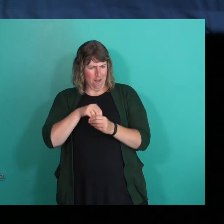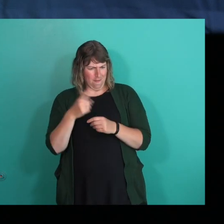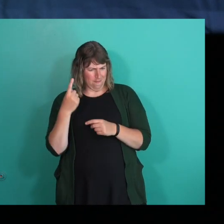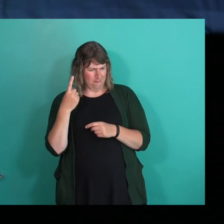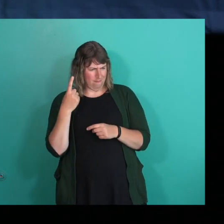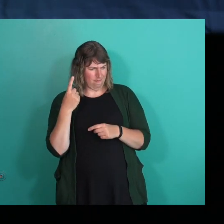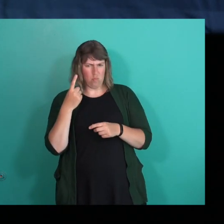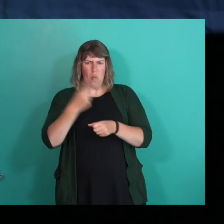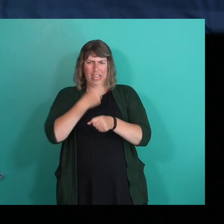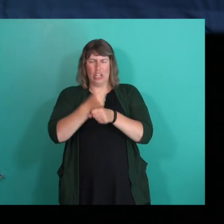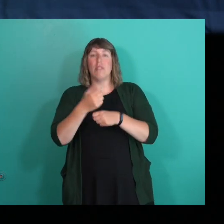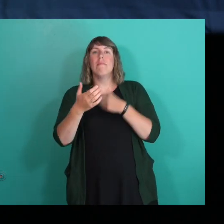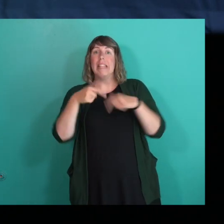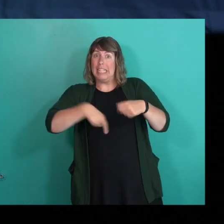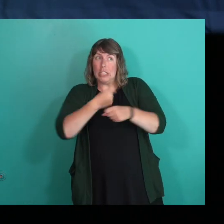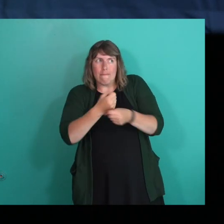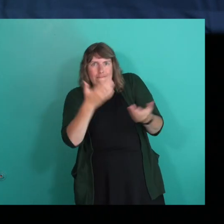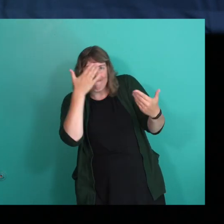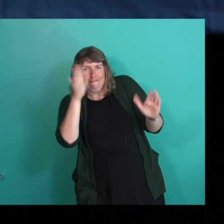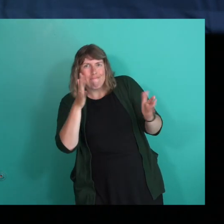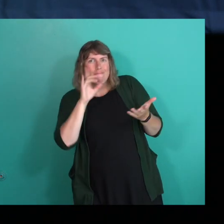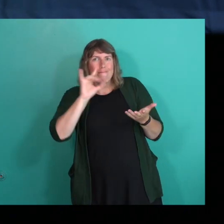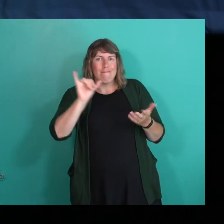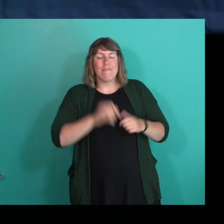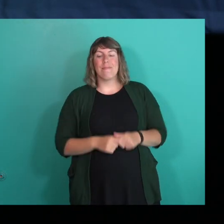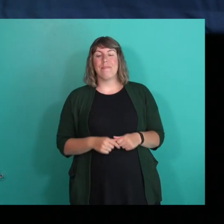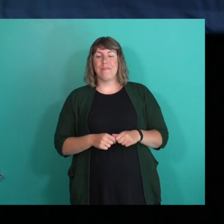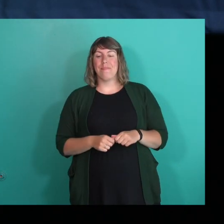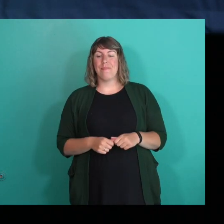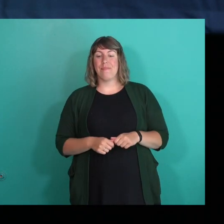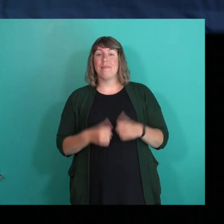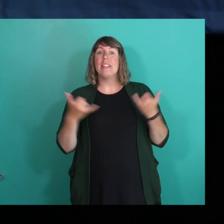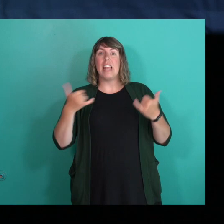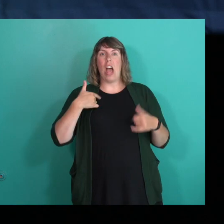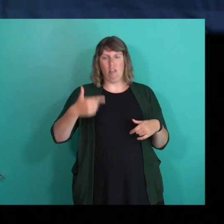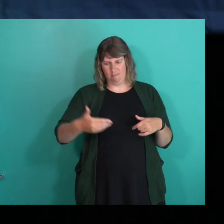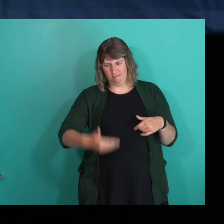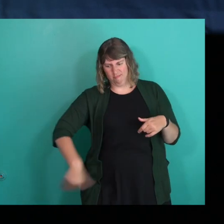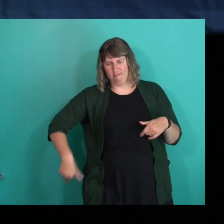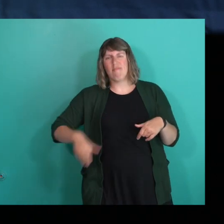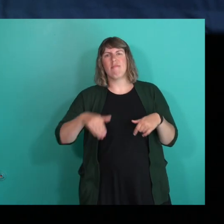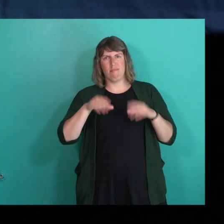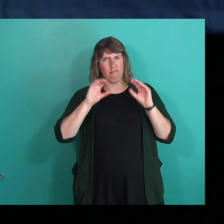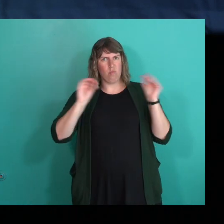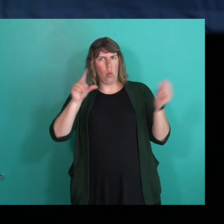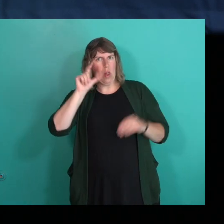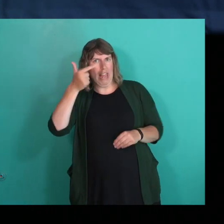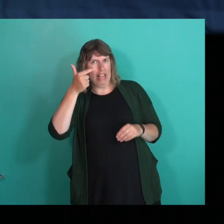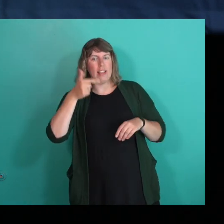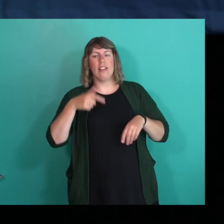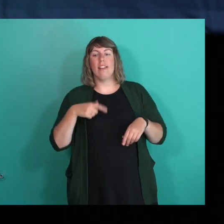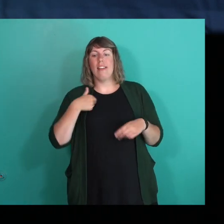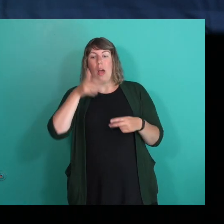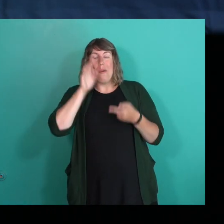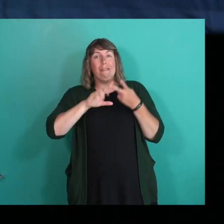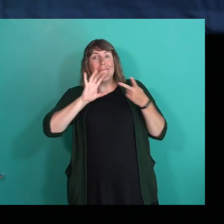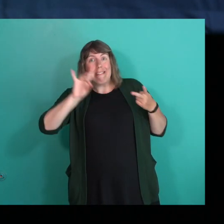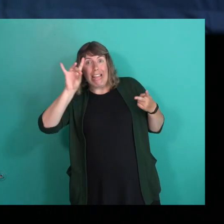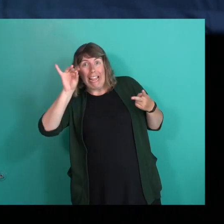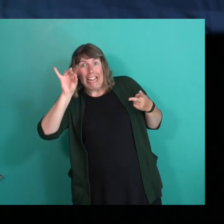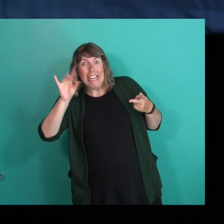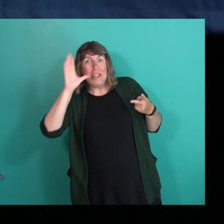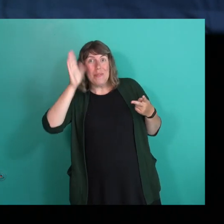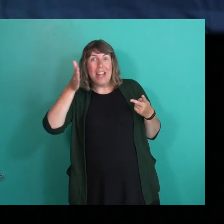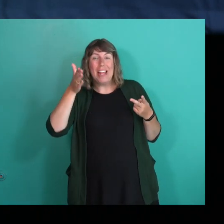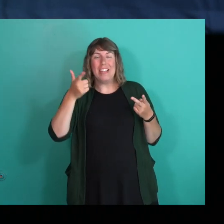So this year, I'm not sure, like, because I'm now an amputee and I'm going to be 80 this year, I'm